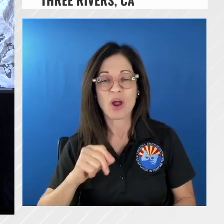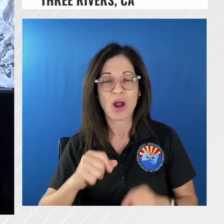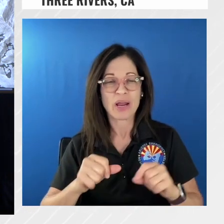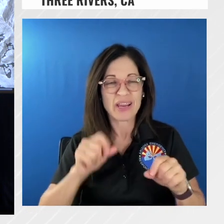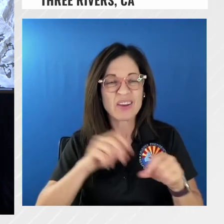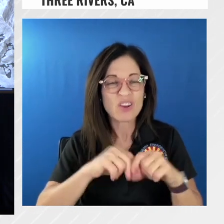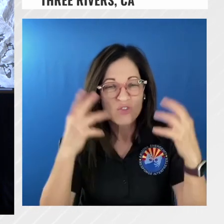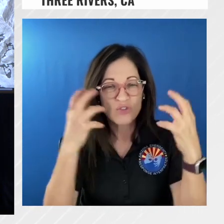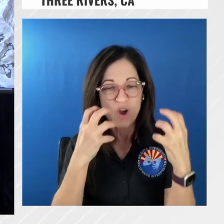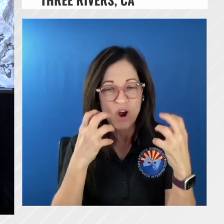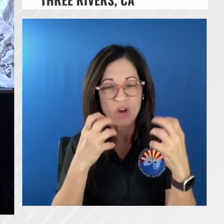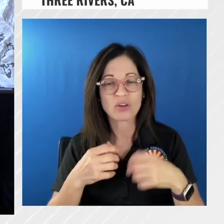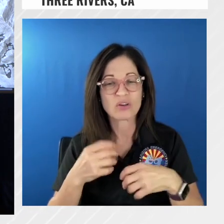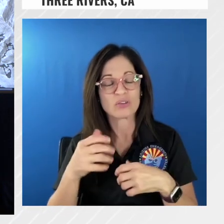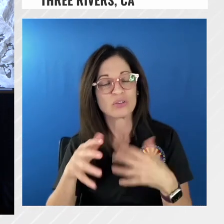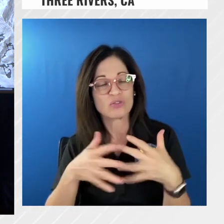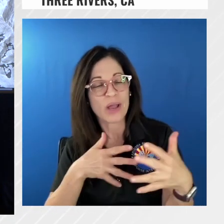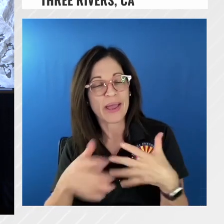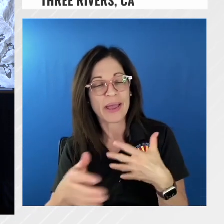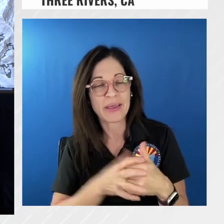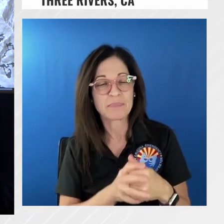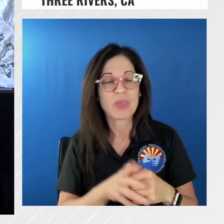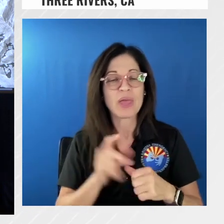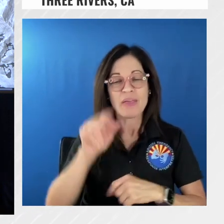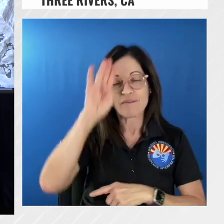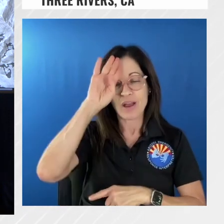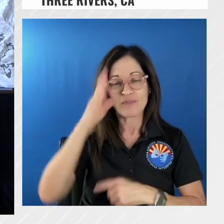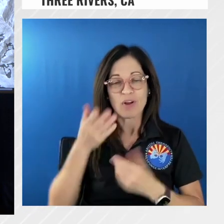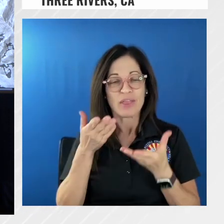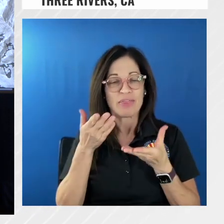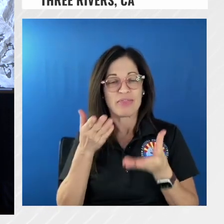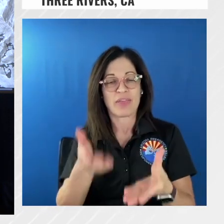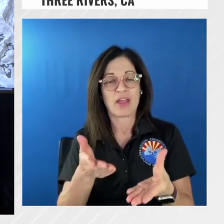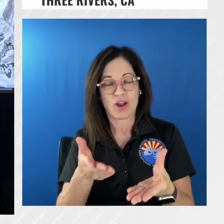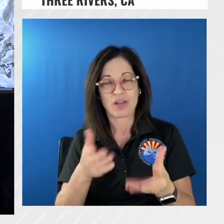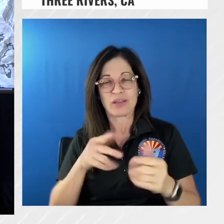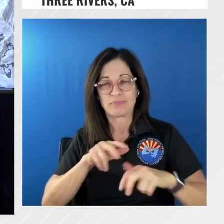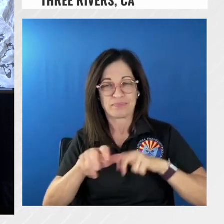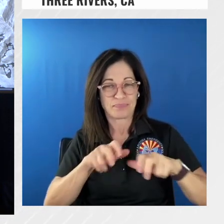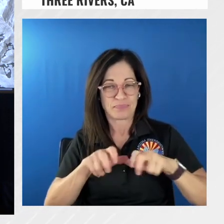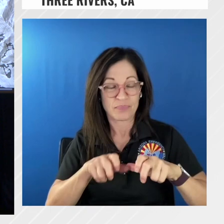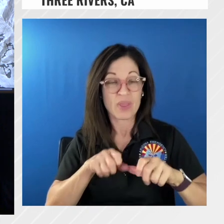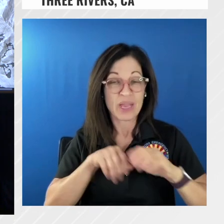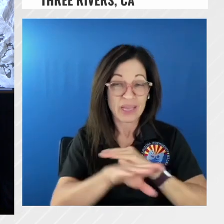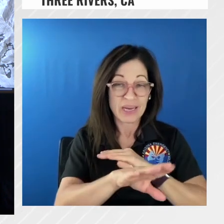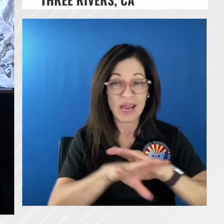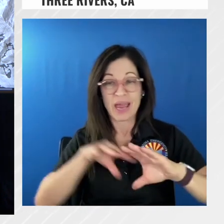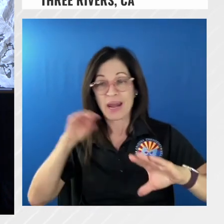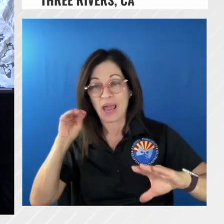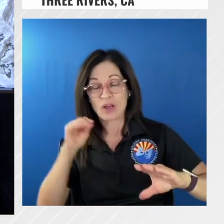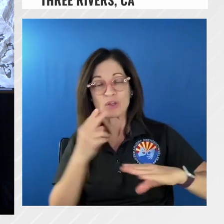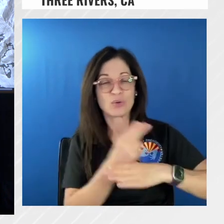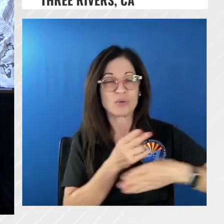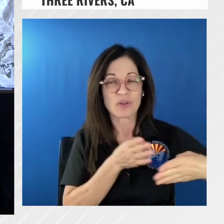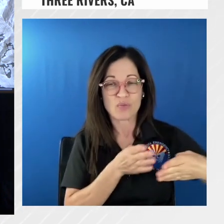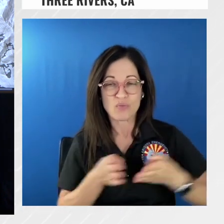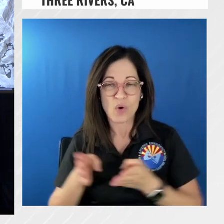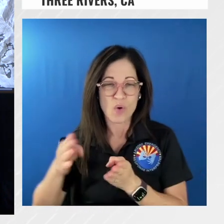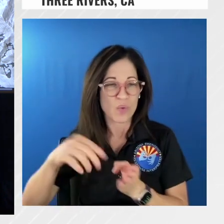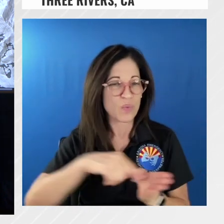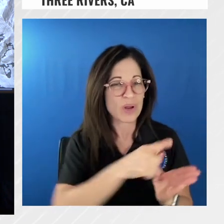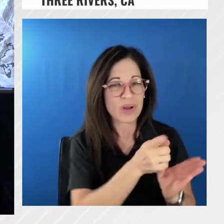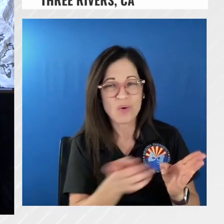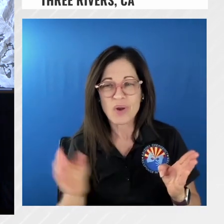their egress in and out of the fire is basically a road system that comes out here that's really long and windy narrow